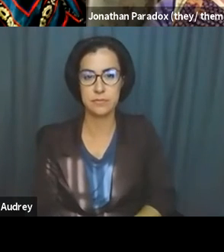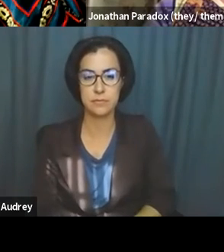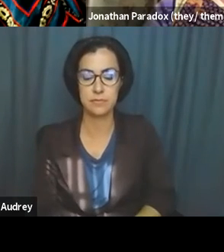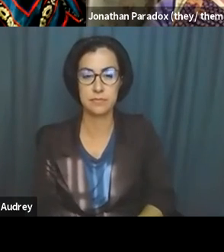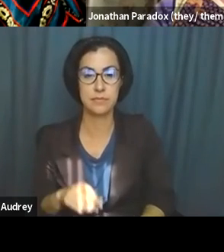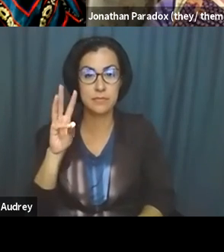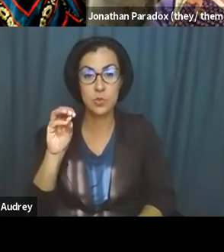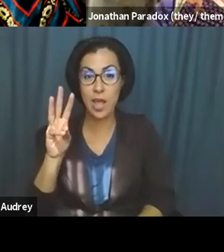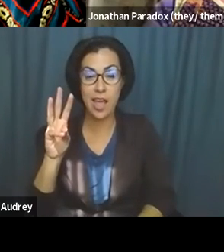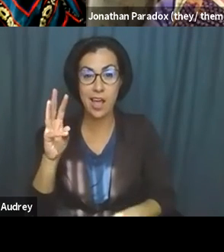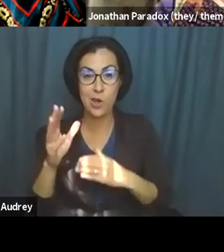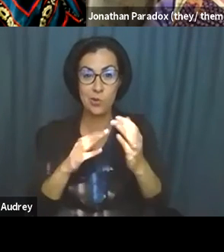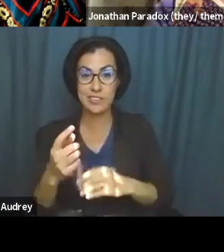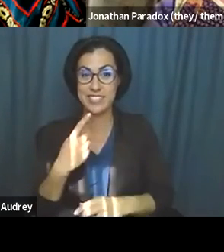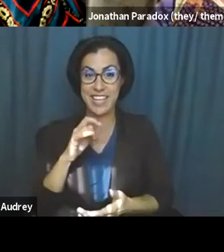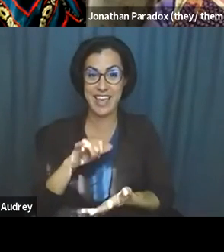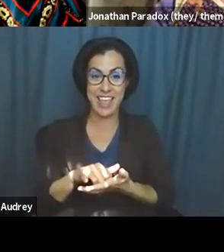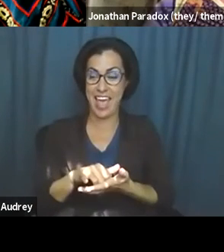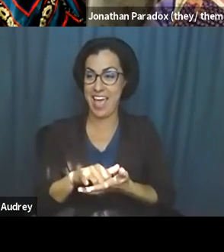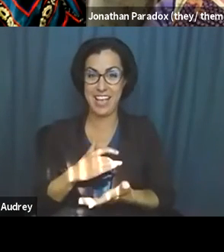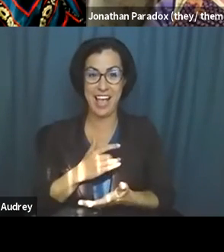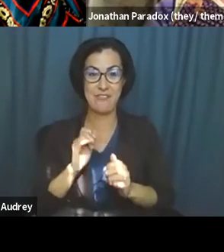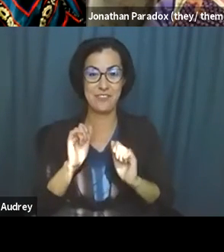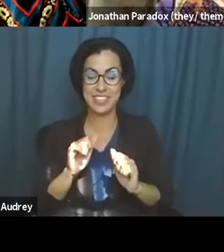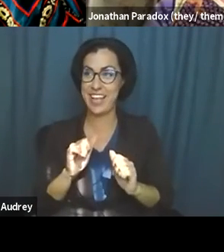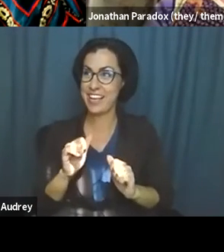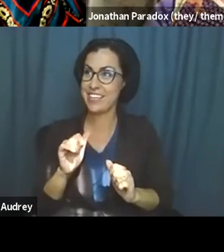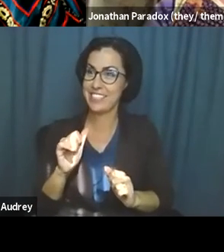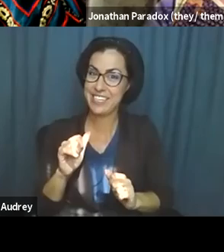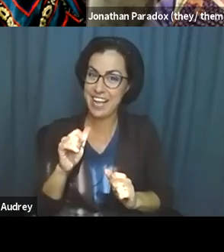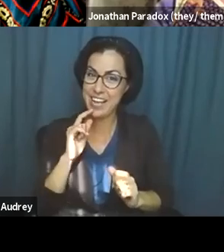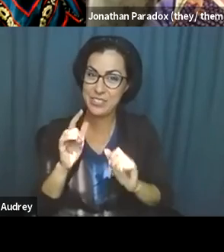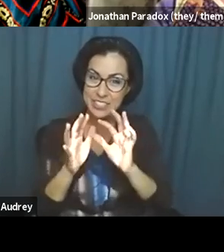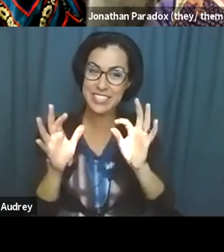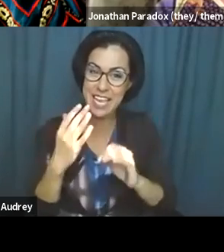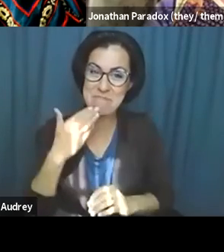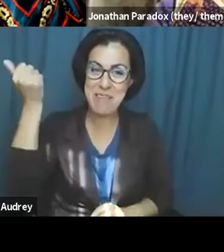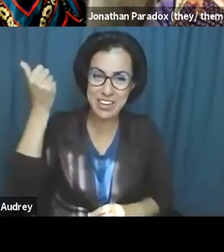wow. Even, even just saying that, I feel like I could have said that better. Um,